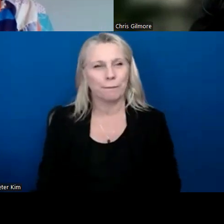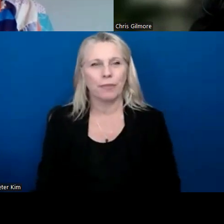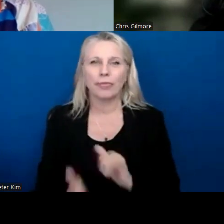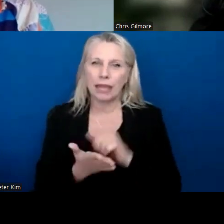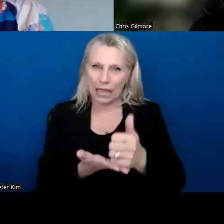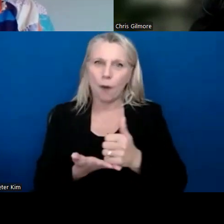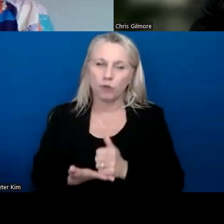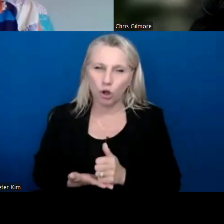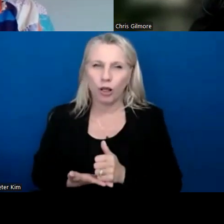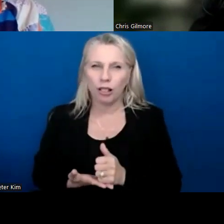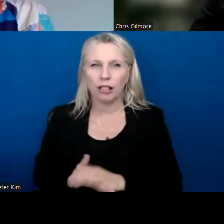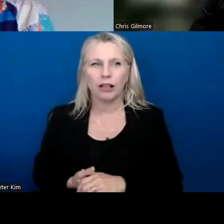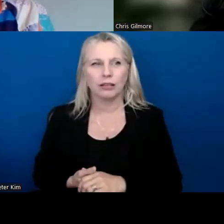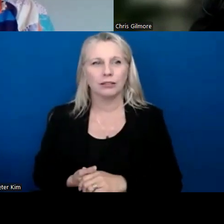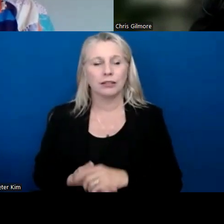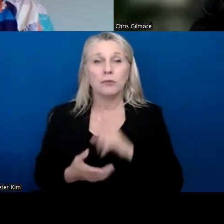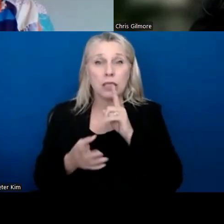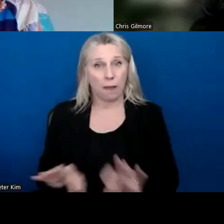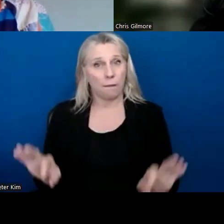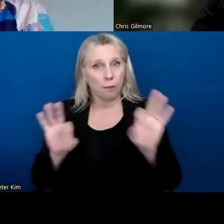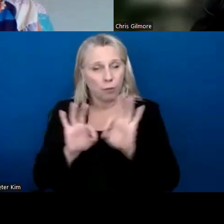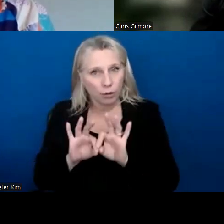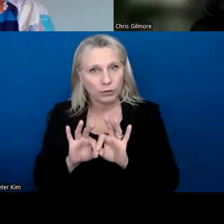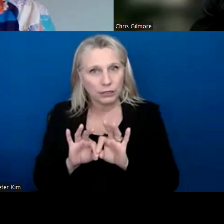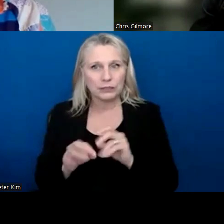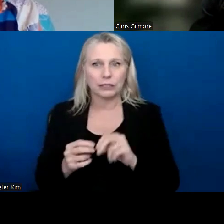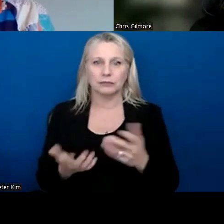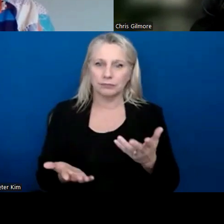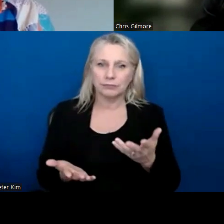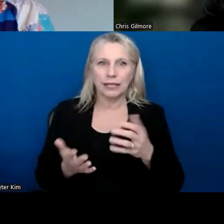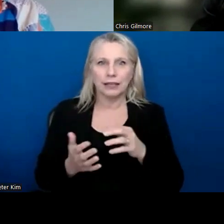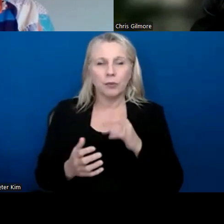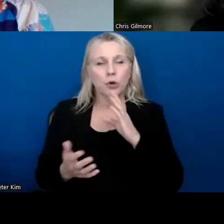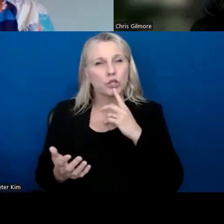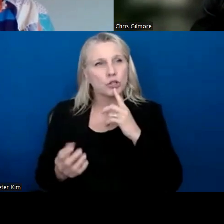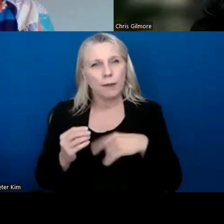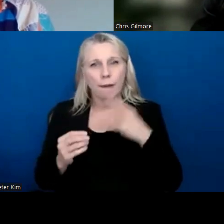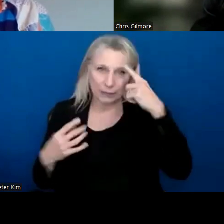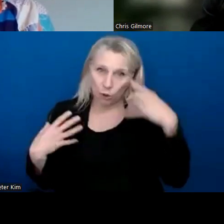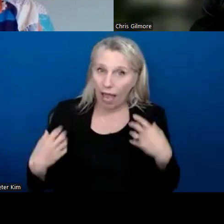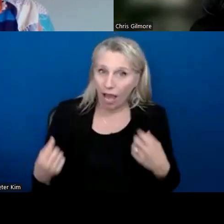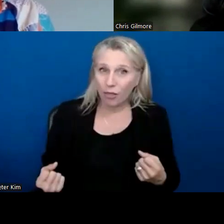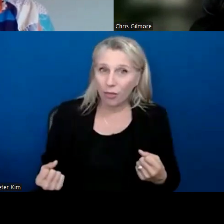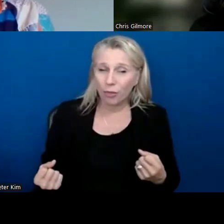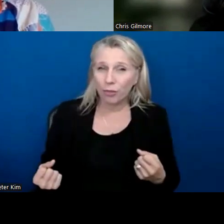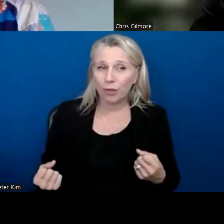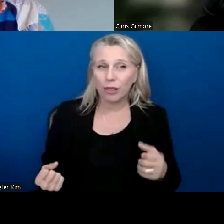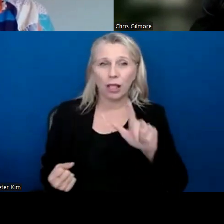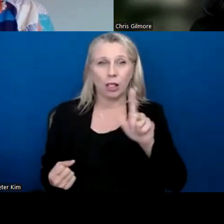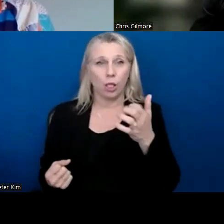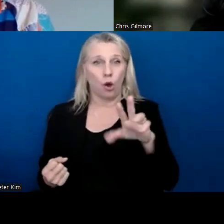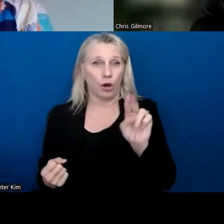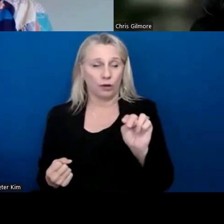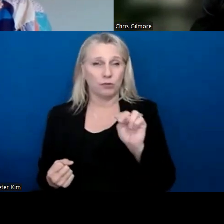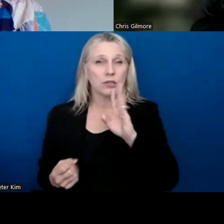helpful and can be really important and really nuanced when we're talking about, um, mental health and like Lauren was talking about